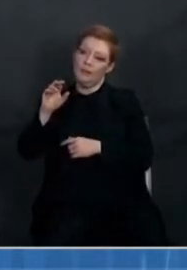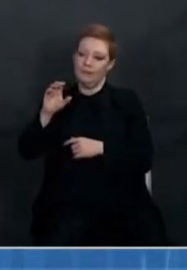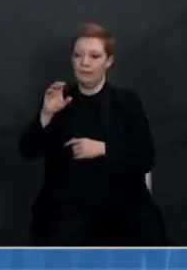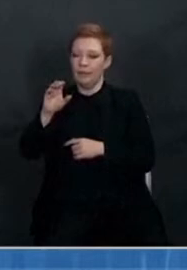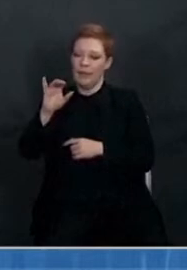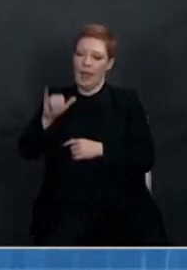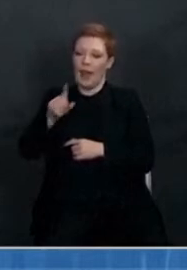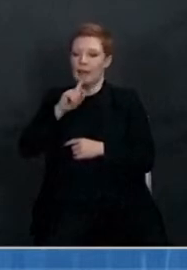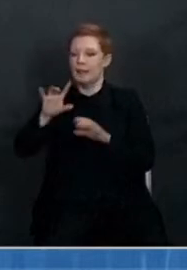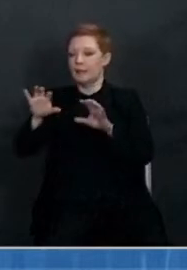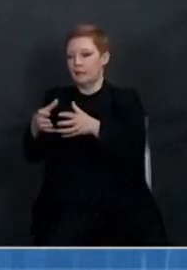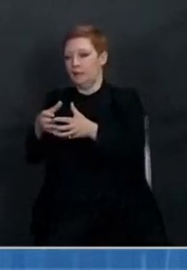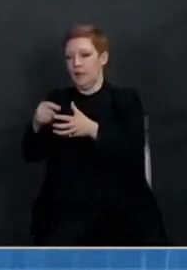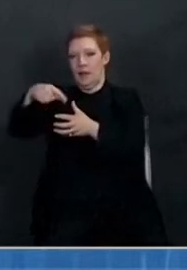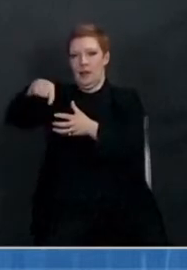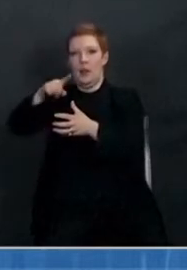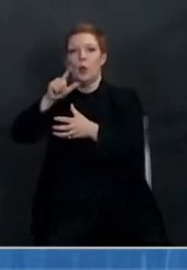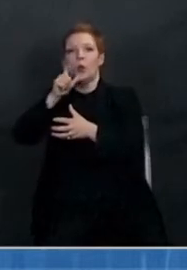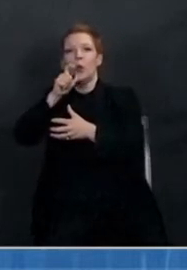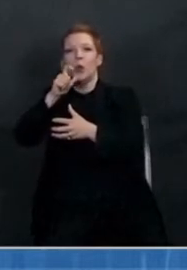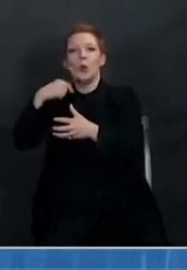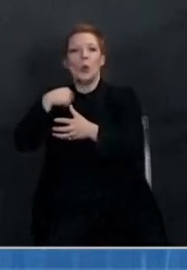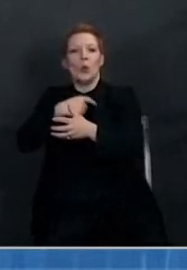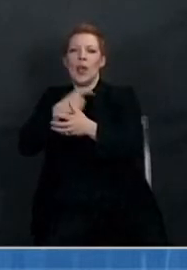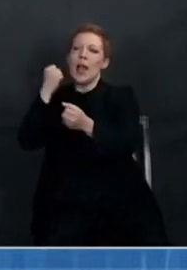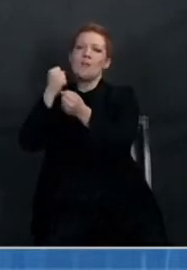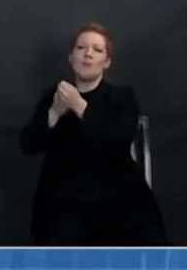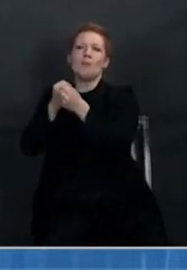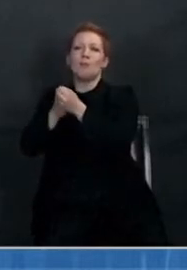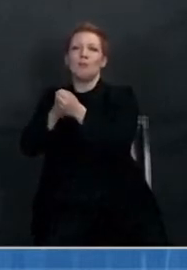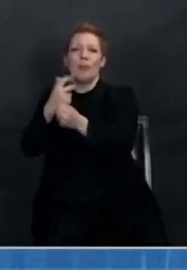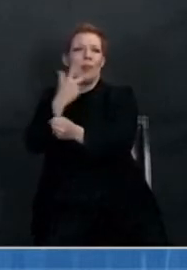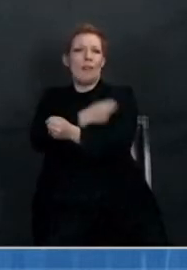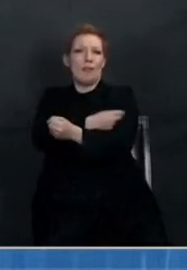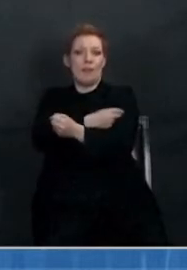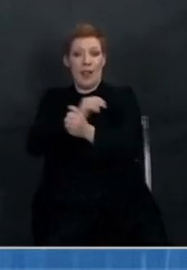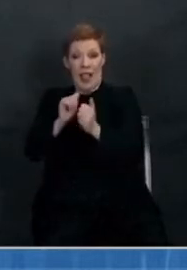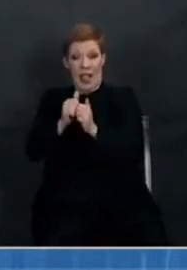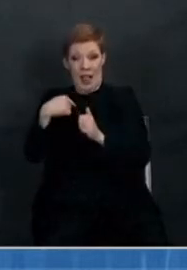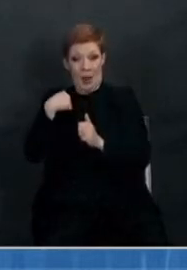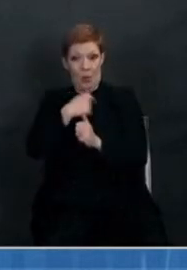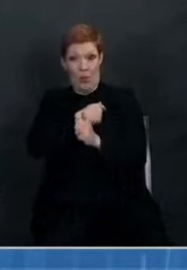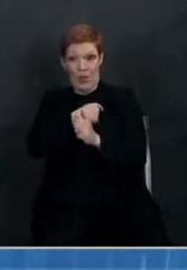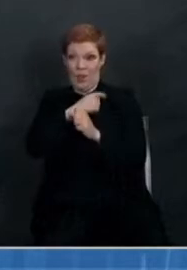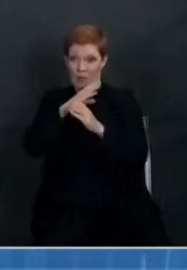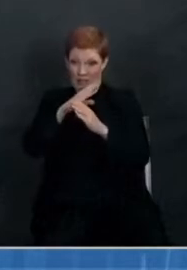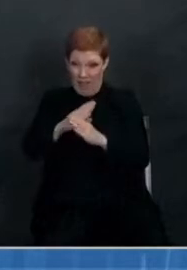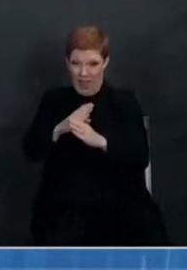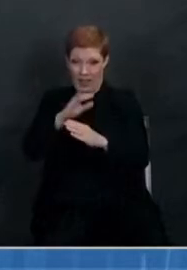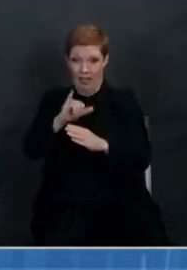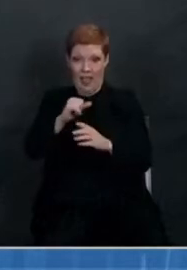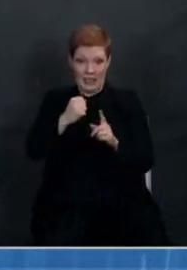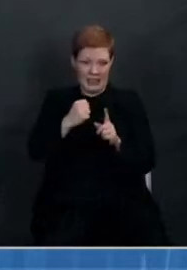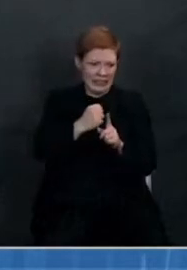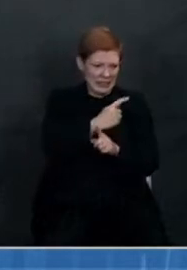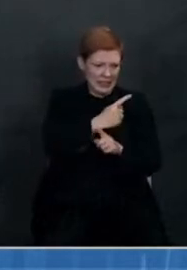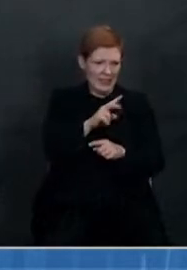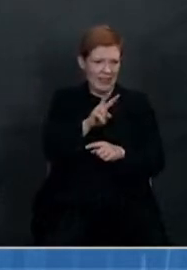that the only way we're going to completely stop mutants is if we stop this throughout the world. So again,